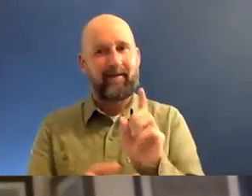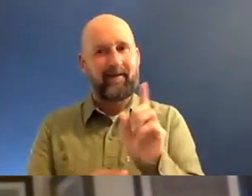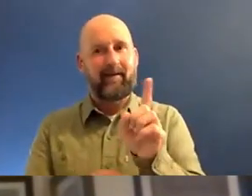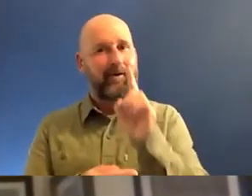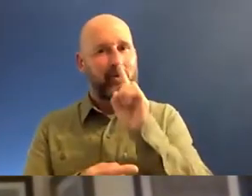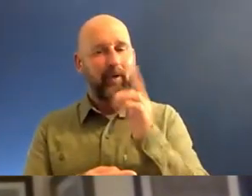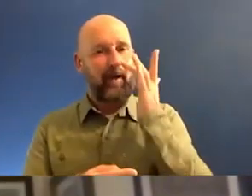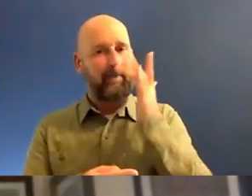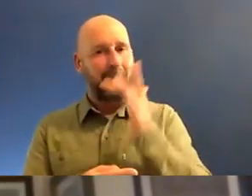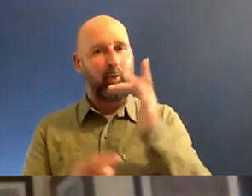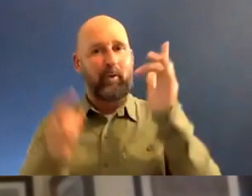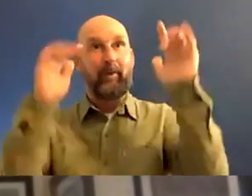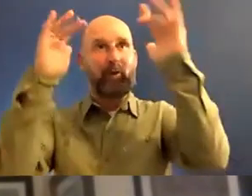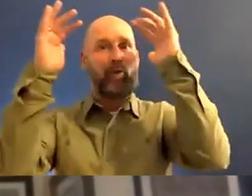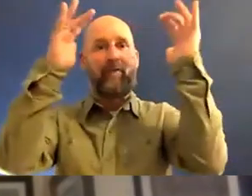the universe.